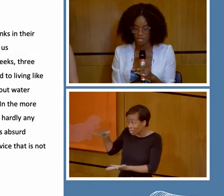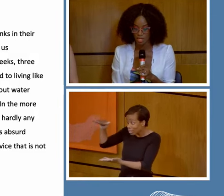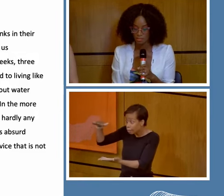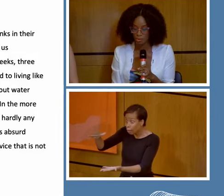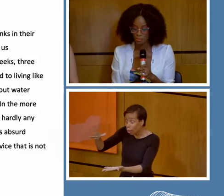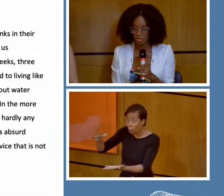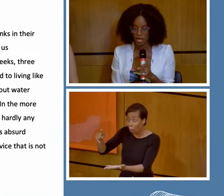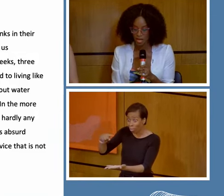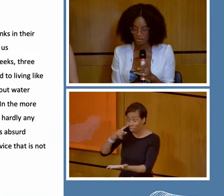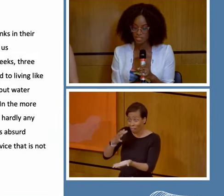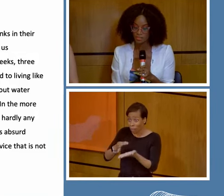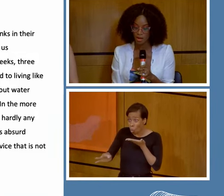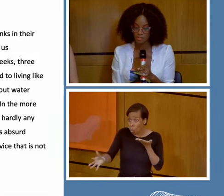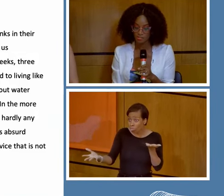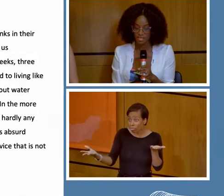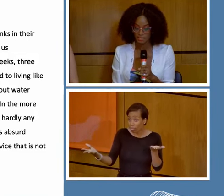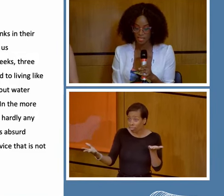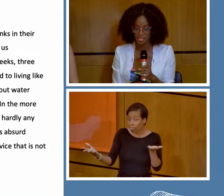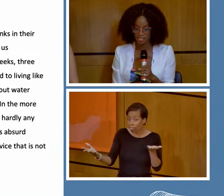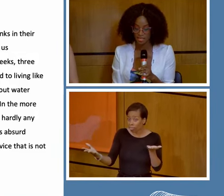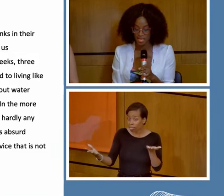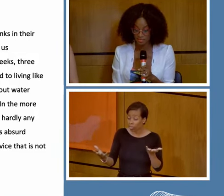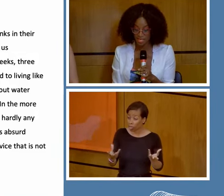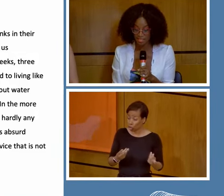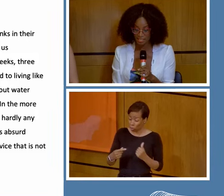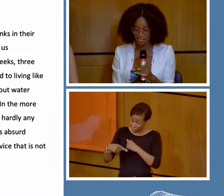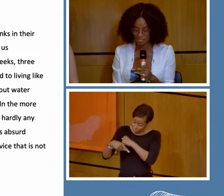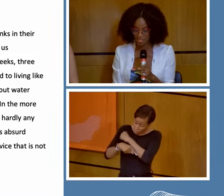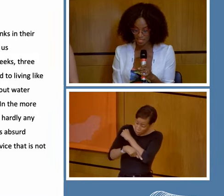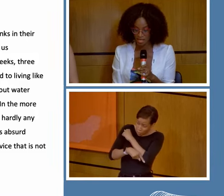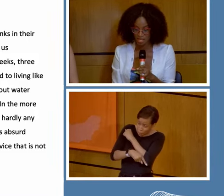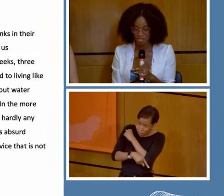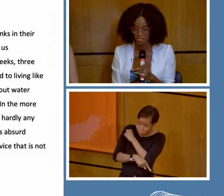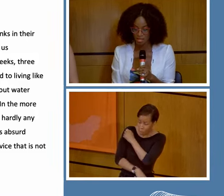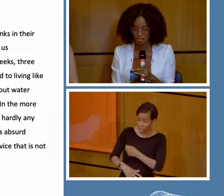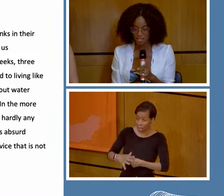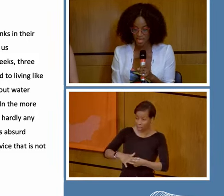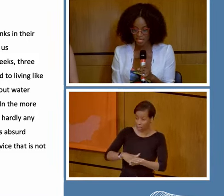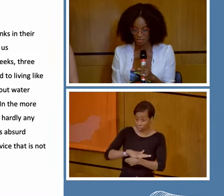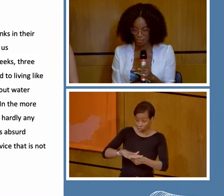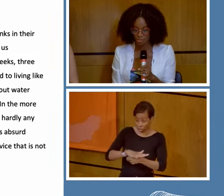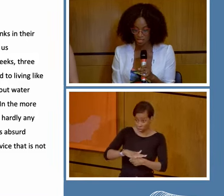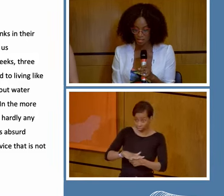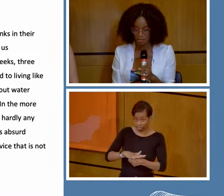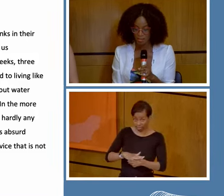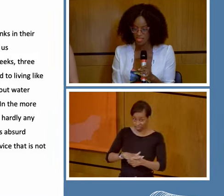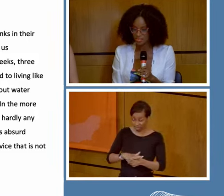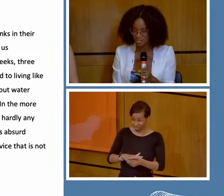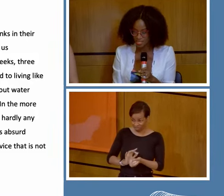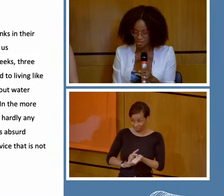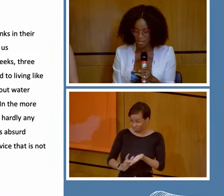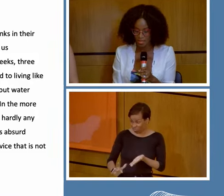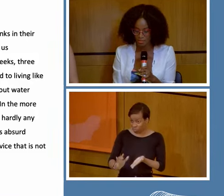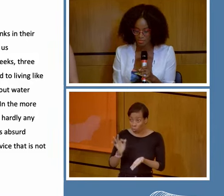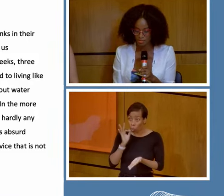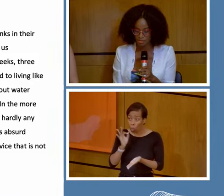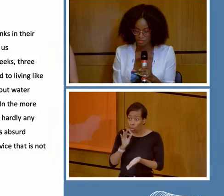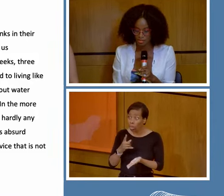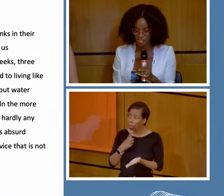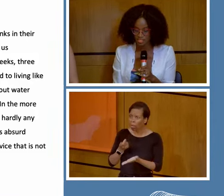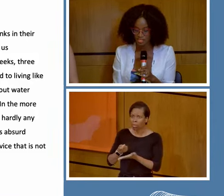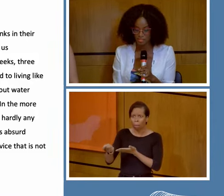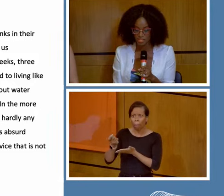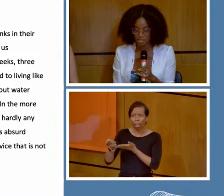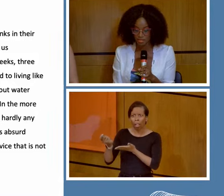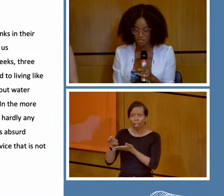them. In the more precarious parts of Esmeraldas city, there is hardly any water, but they continue paying bills.